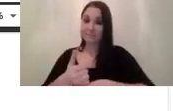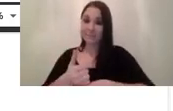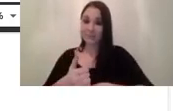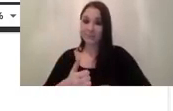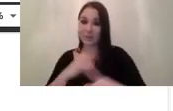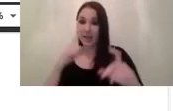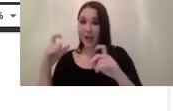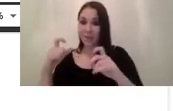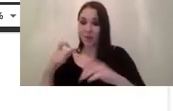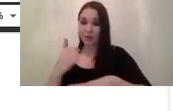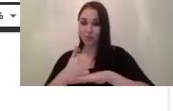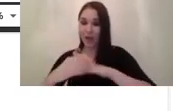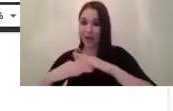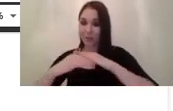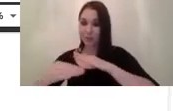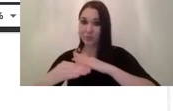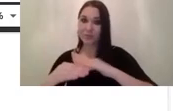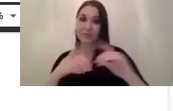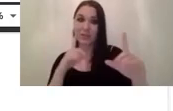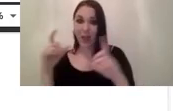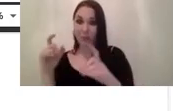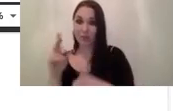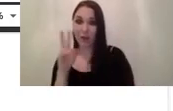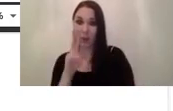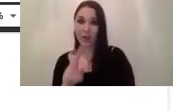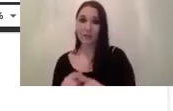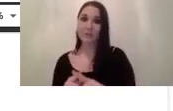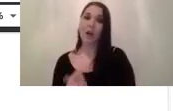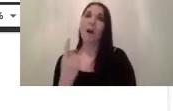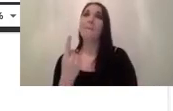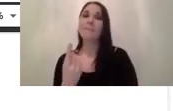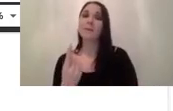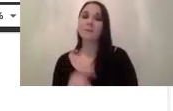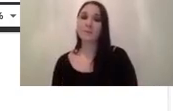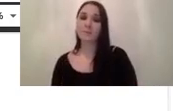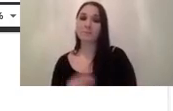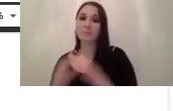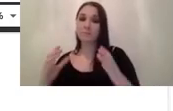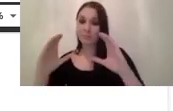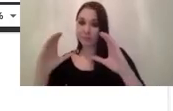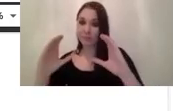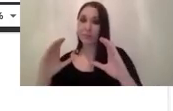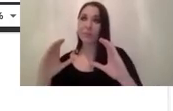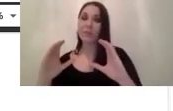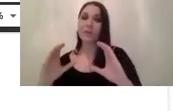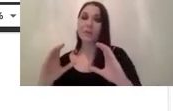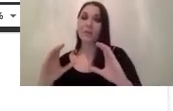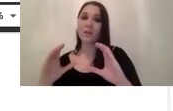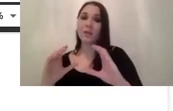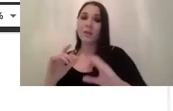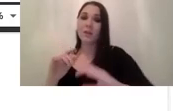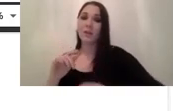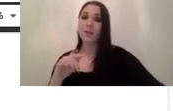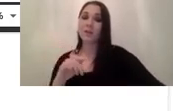on a device the camera is actually looking upwards um yes you use